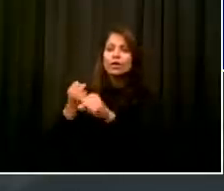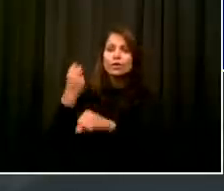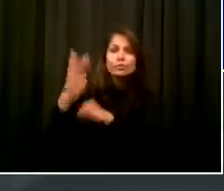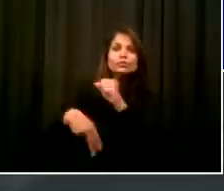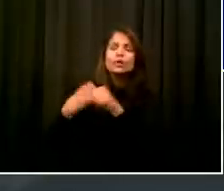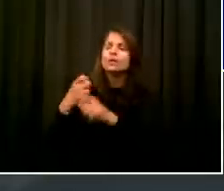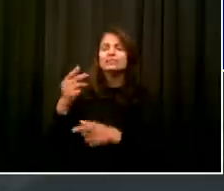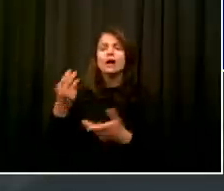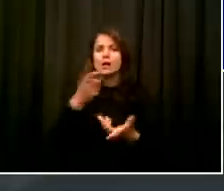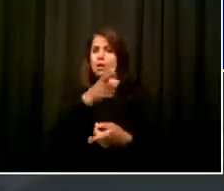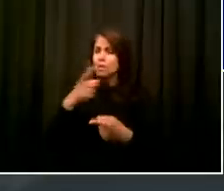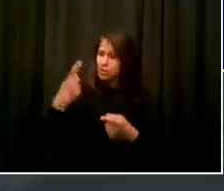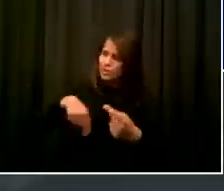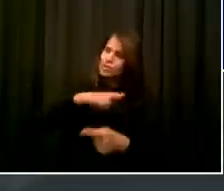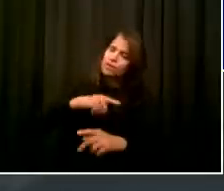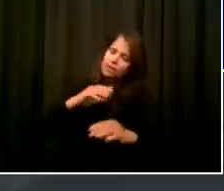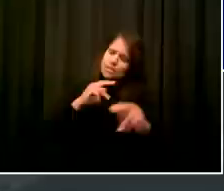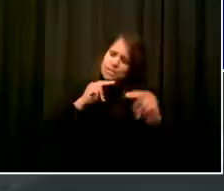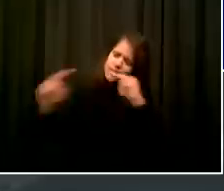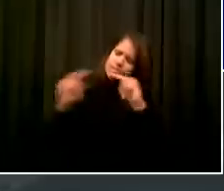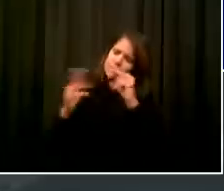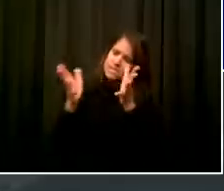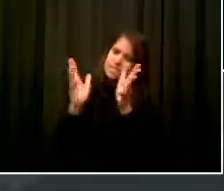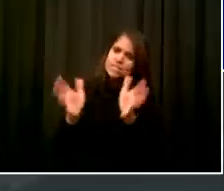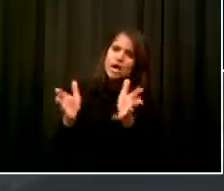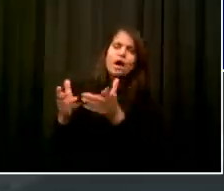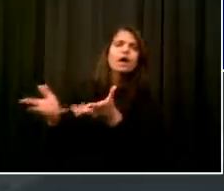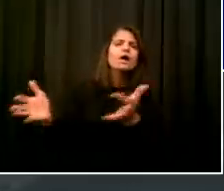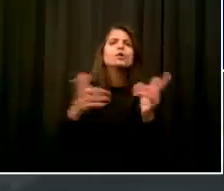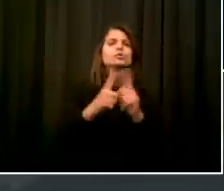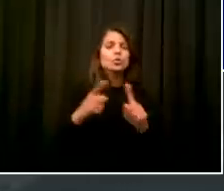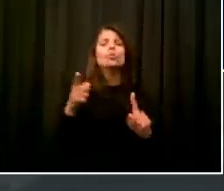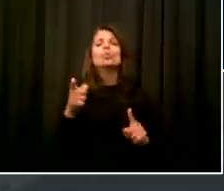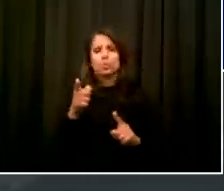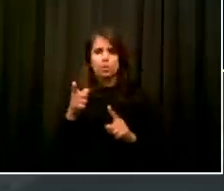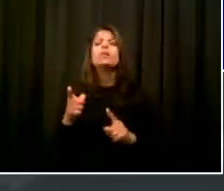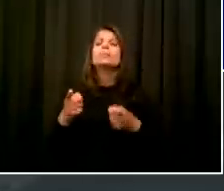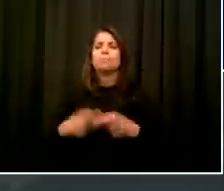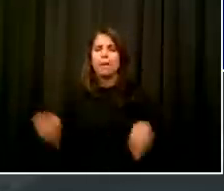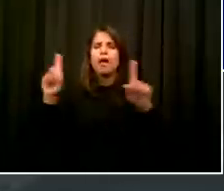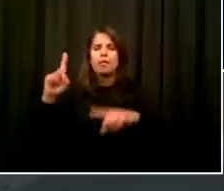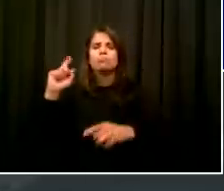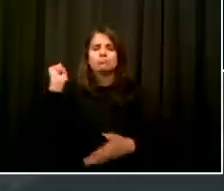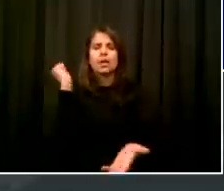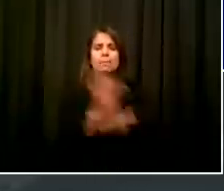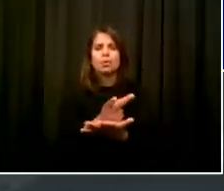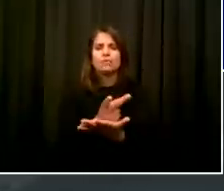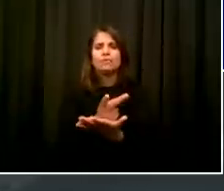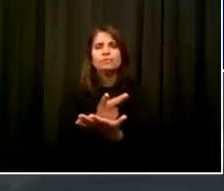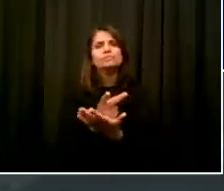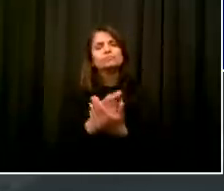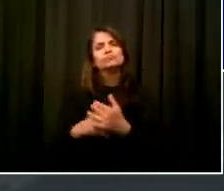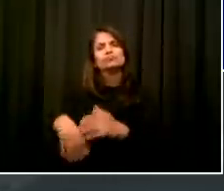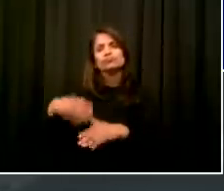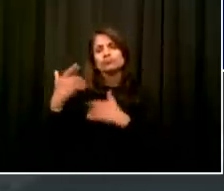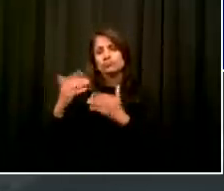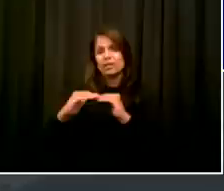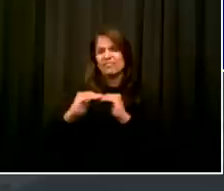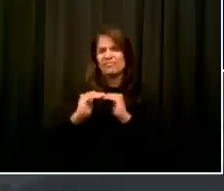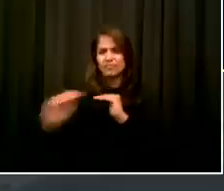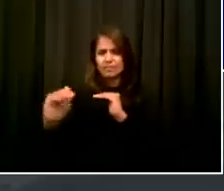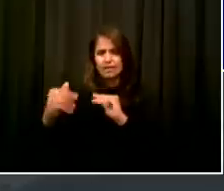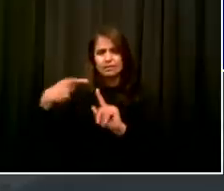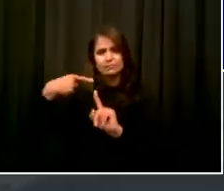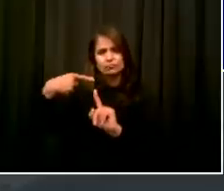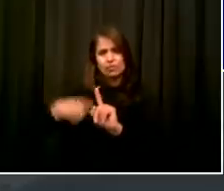only looking at the needs of landlords. We actually need to look at the needs of tenants. We need to make sure that the people who make this city run, the everyday